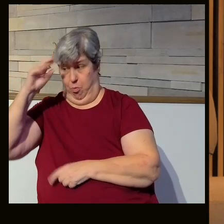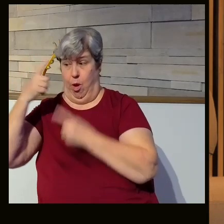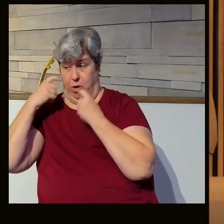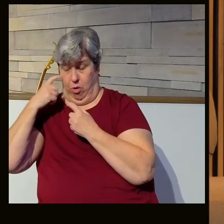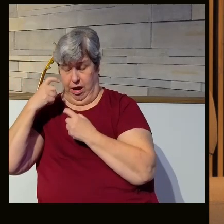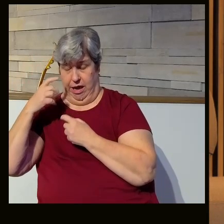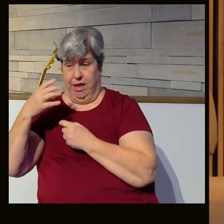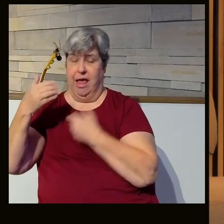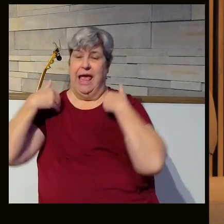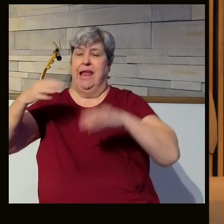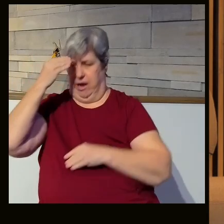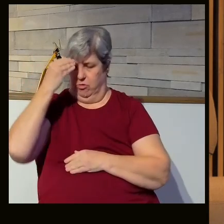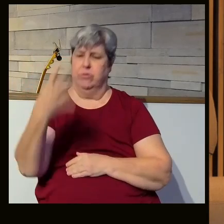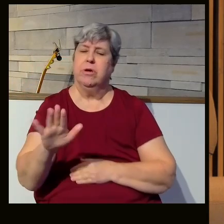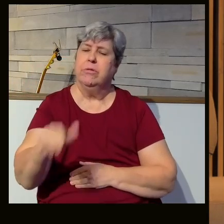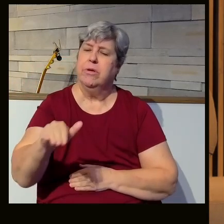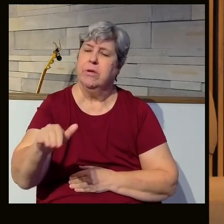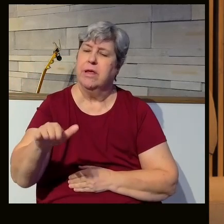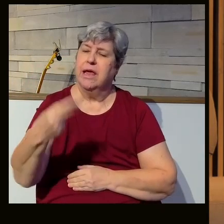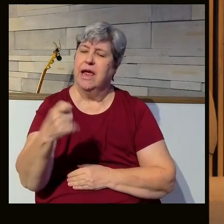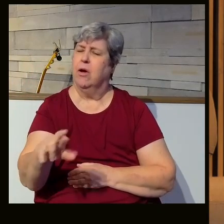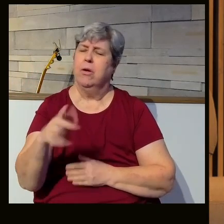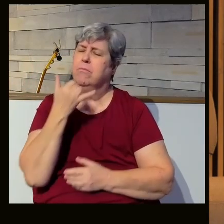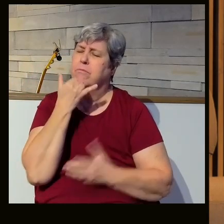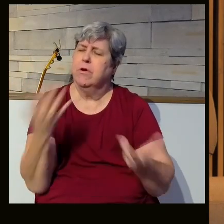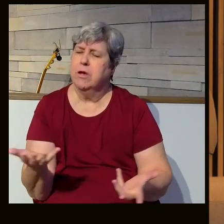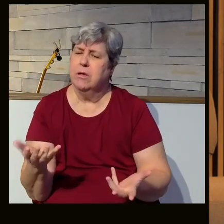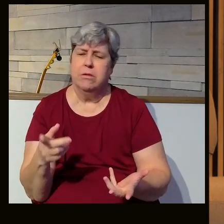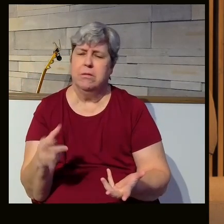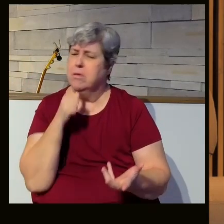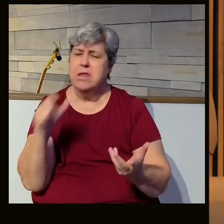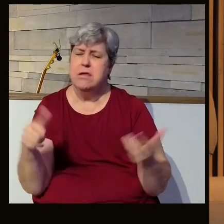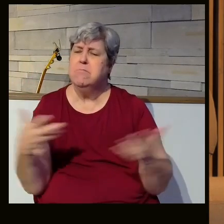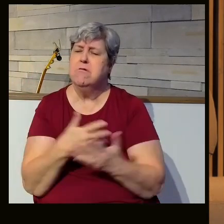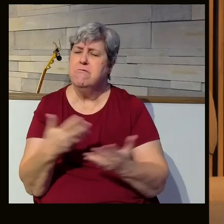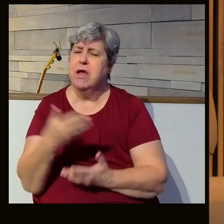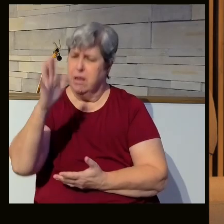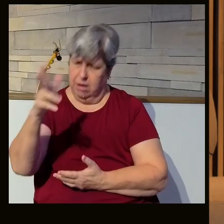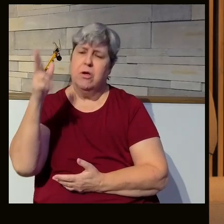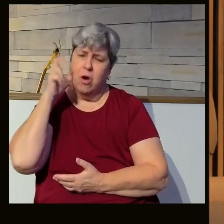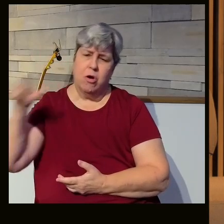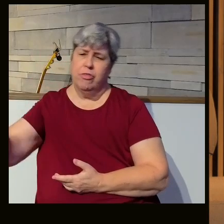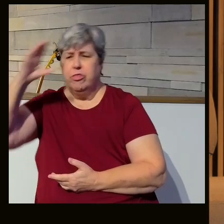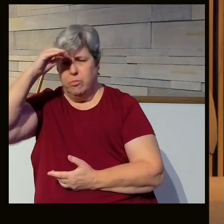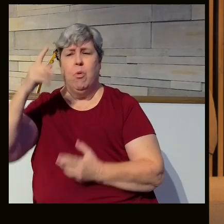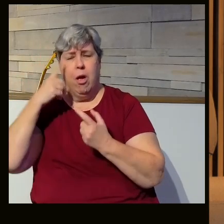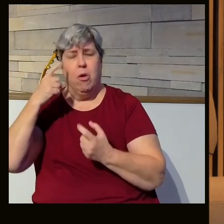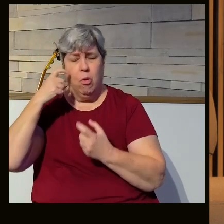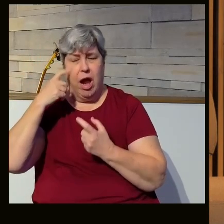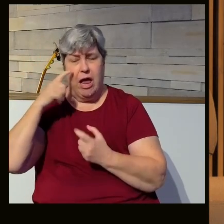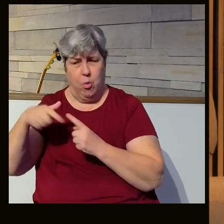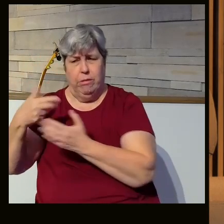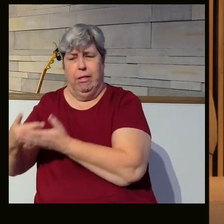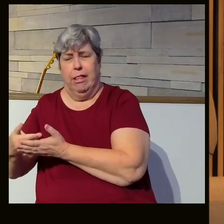angel of God called to Hagar from heaven and said to her, what is the matter, Hagar? Do not be afraid. God has heard the boy crying, and as he